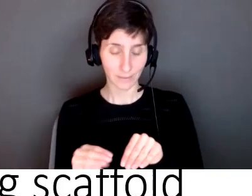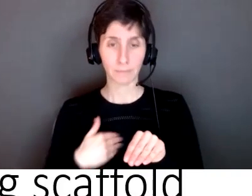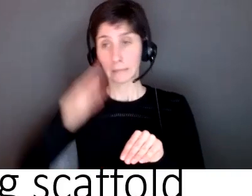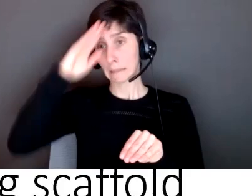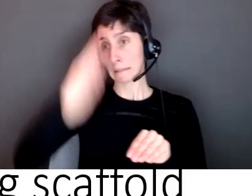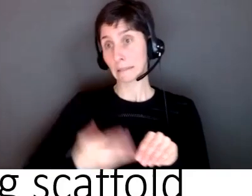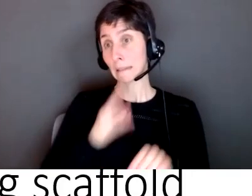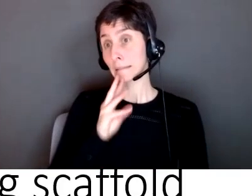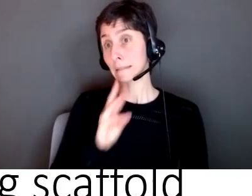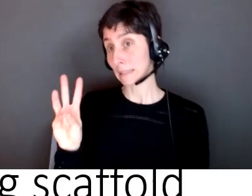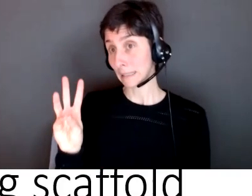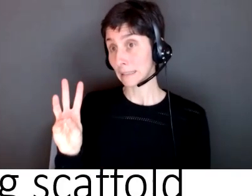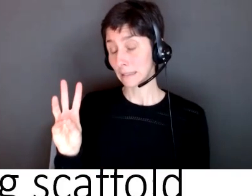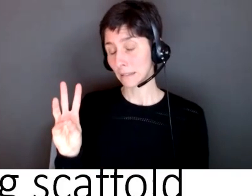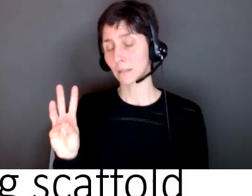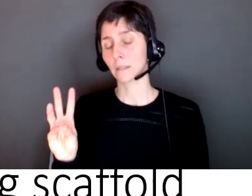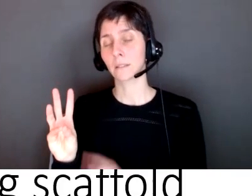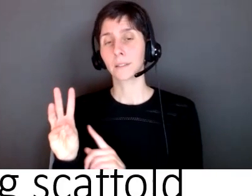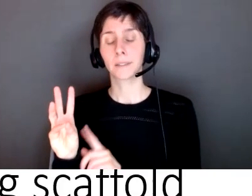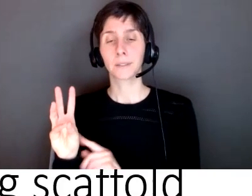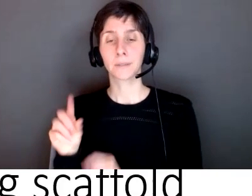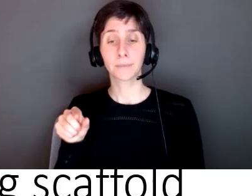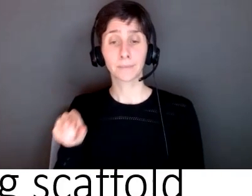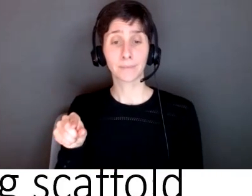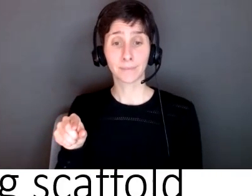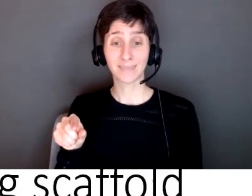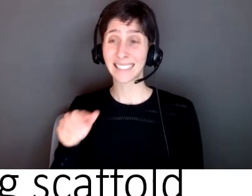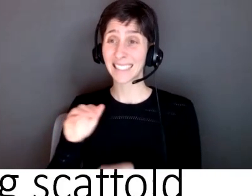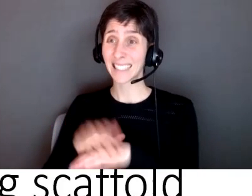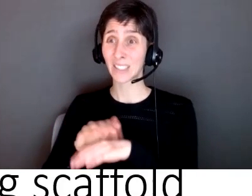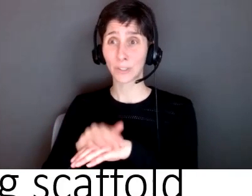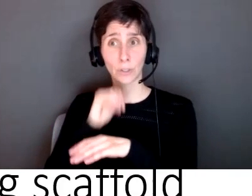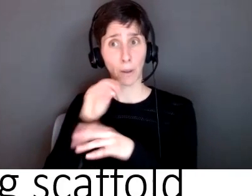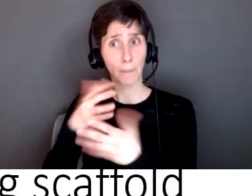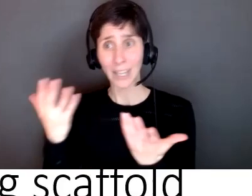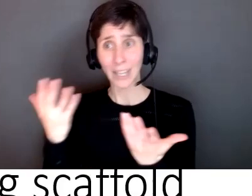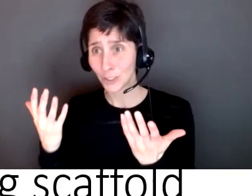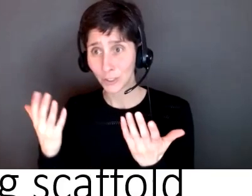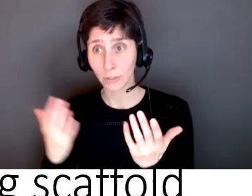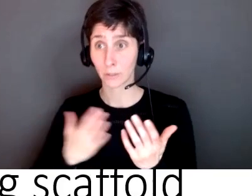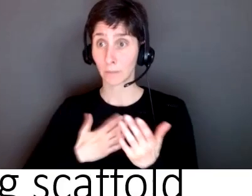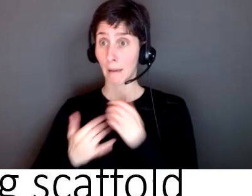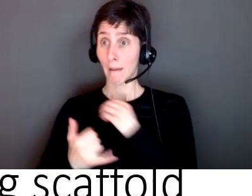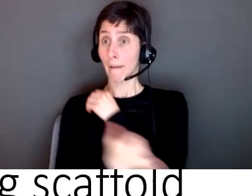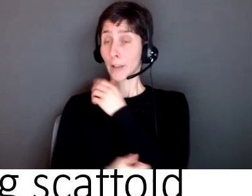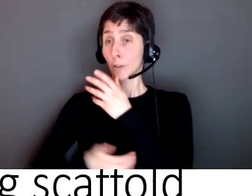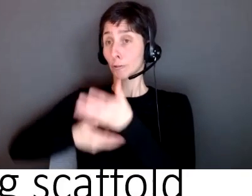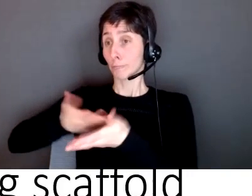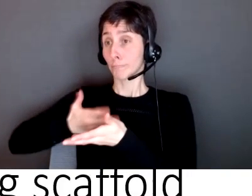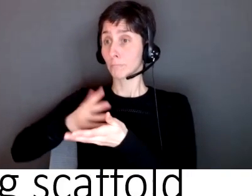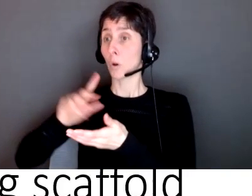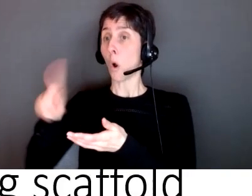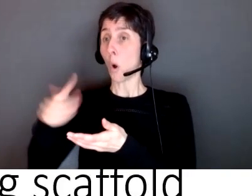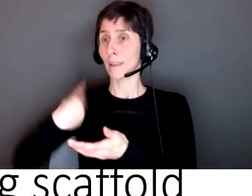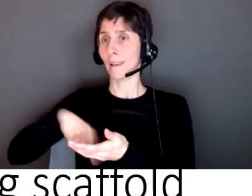old uh so he did not know much english because uh back in our country we just spoke with him in our first